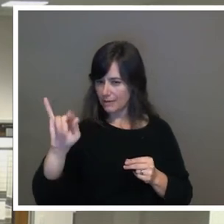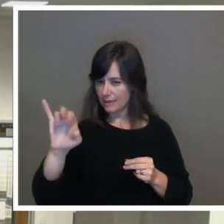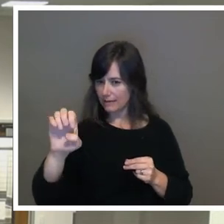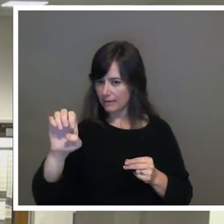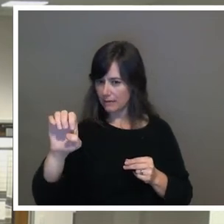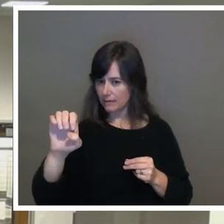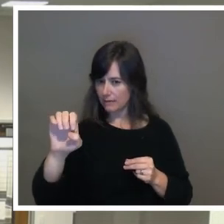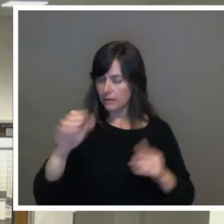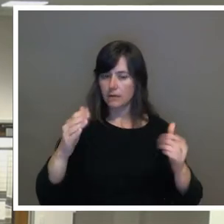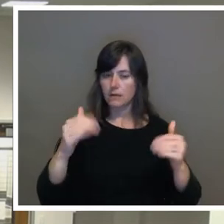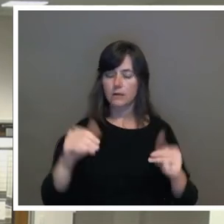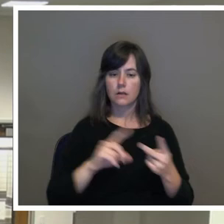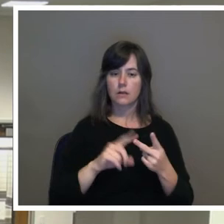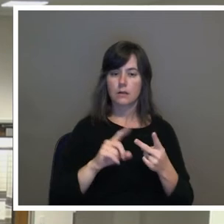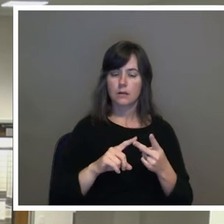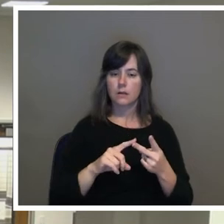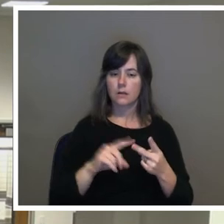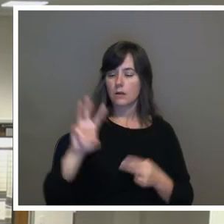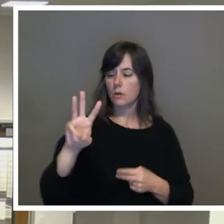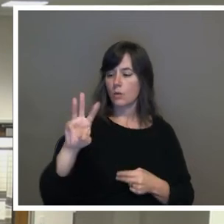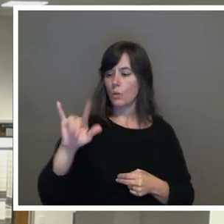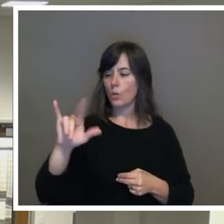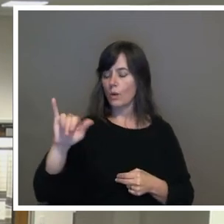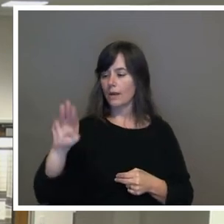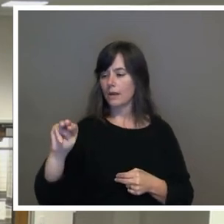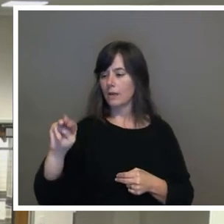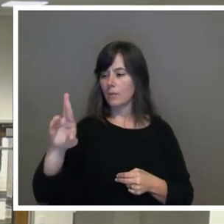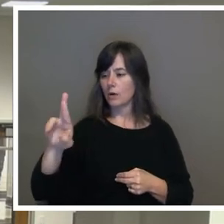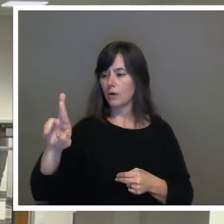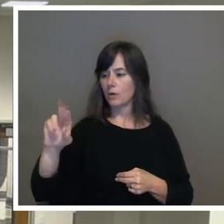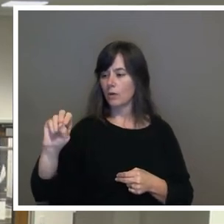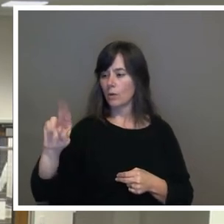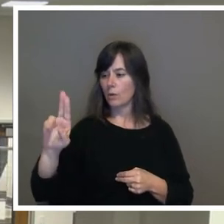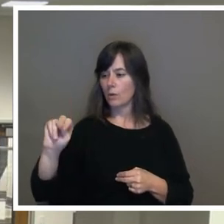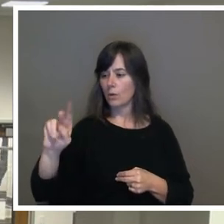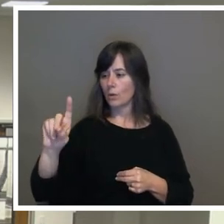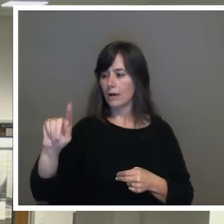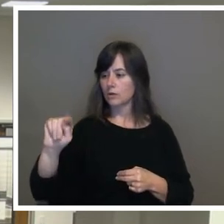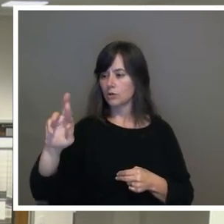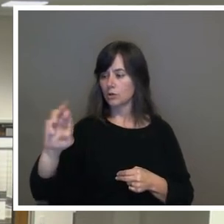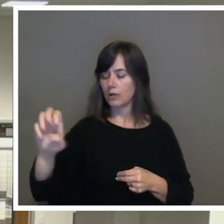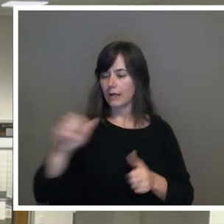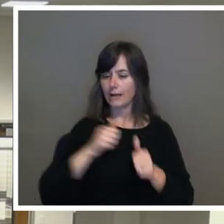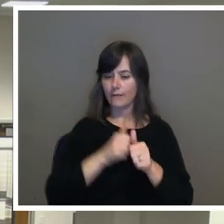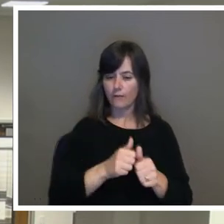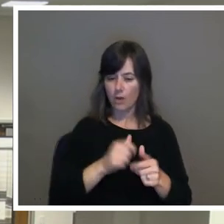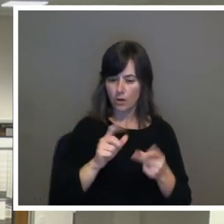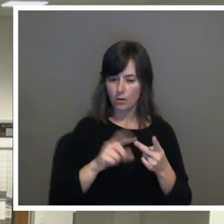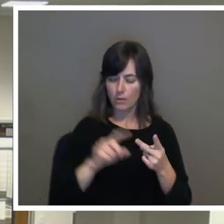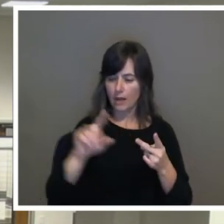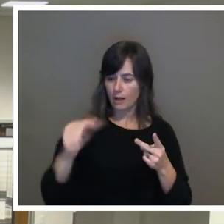All right. We've got William Roundtree, followed by Greg Ulig.